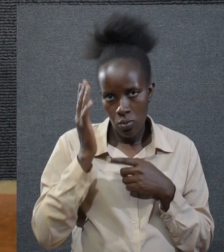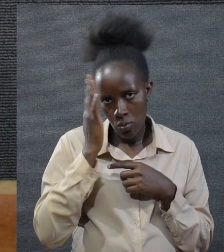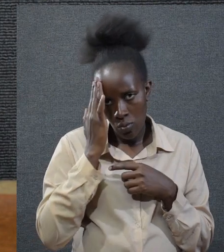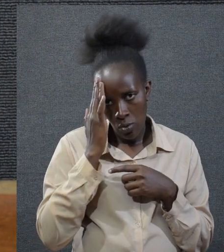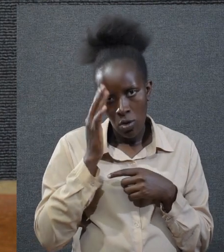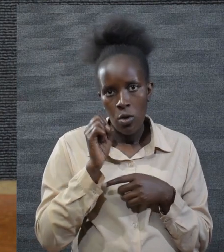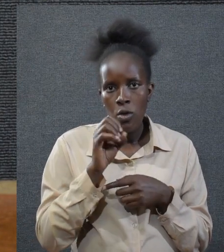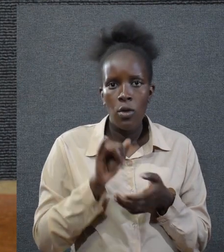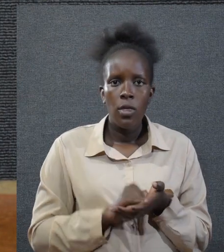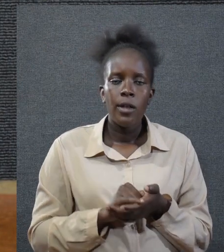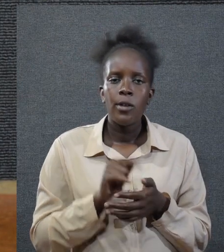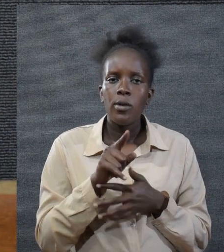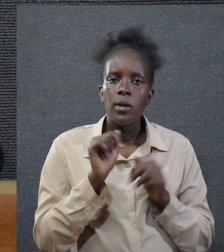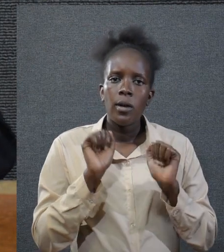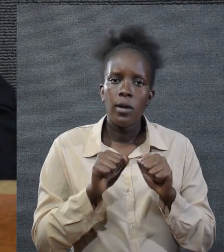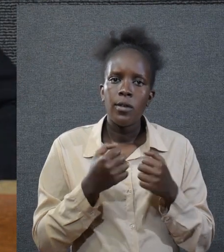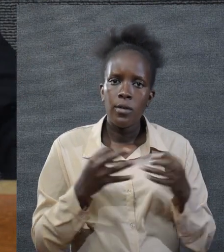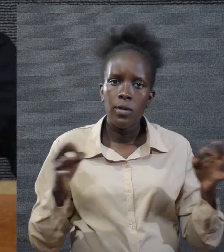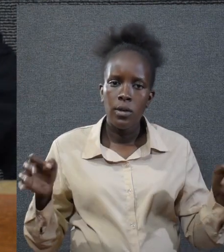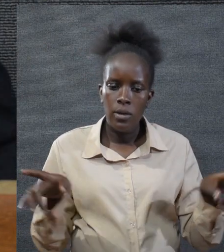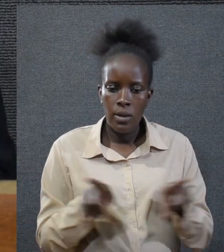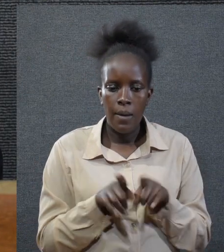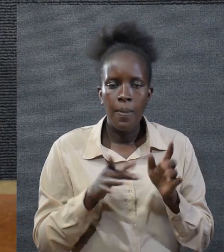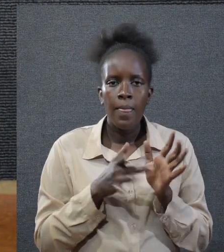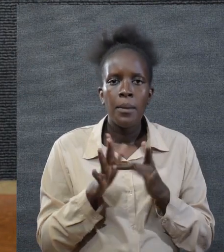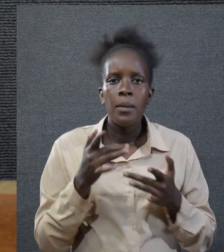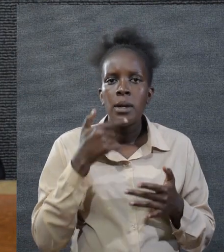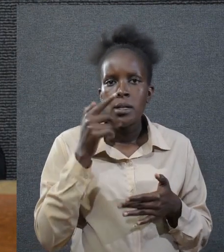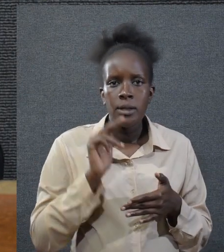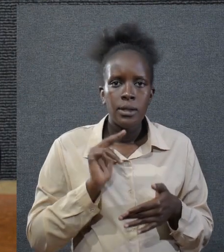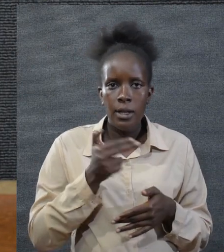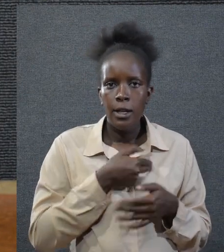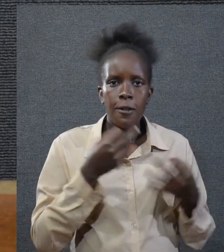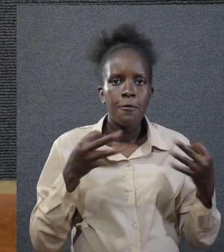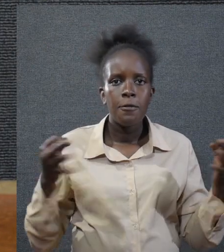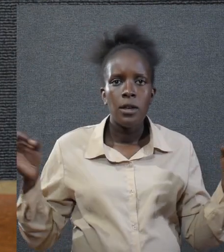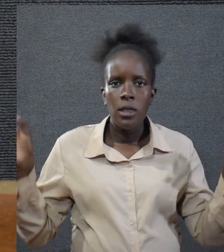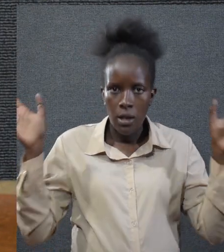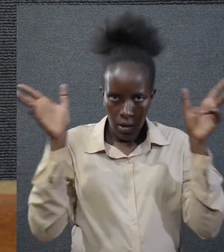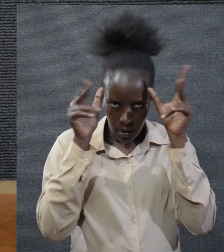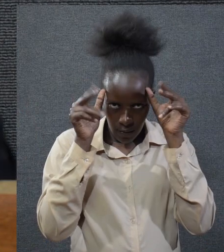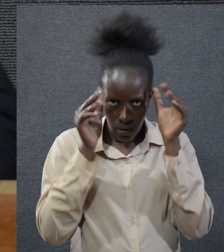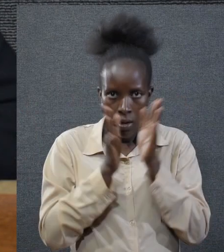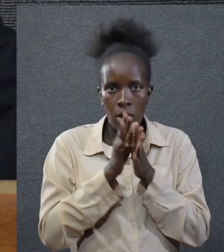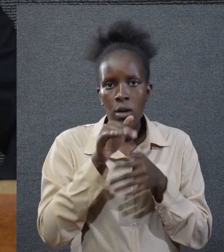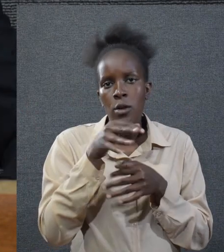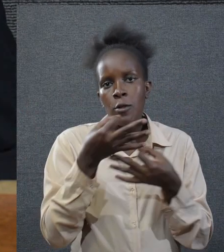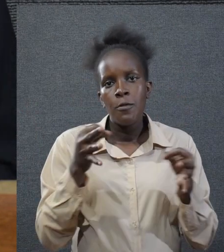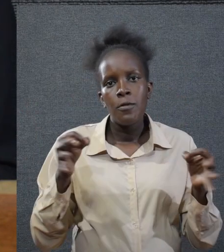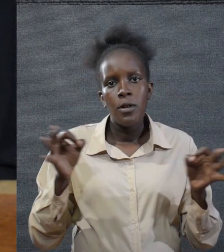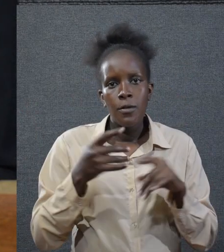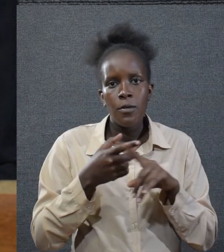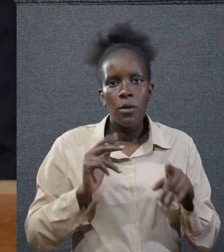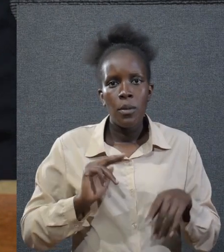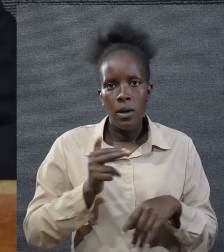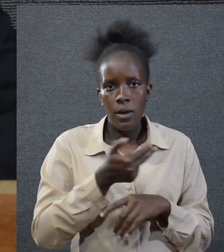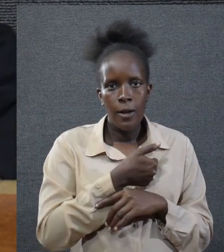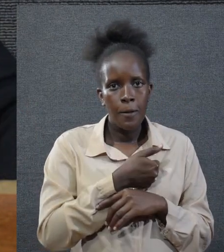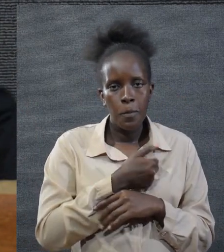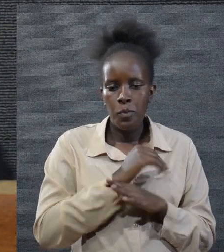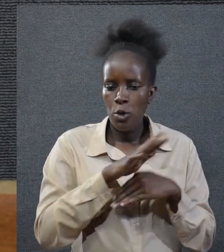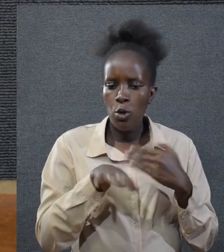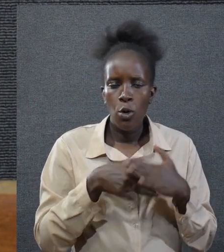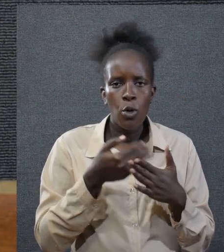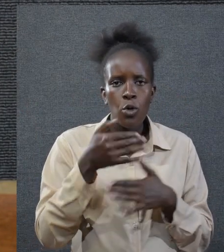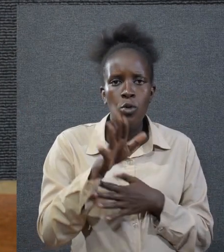help you to discover so that you can free just like the Bible tells us free the devil and you free